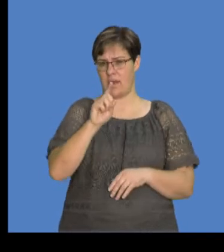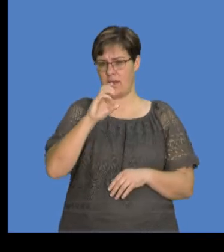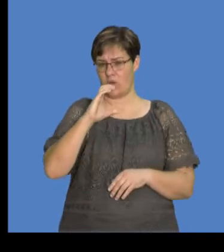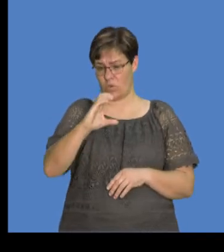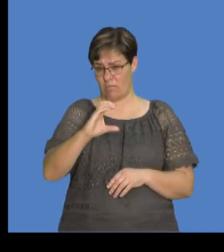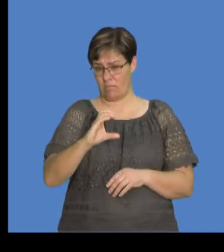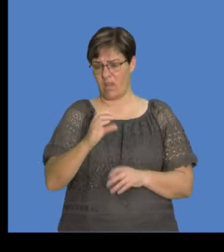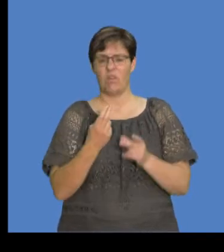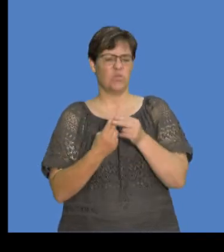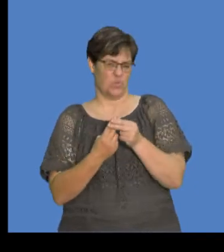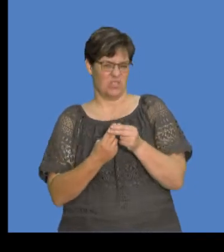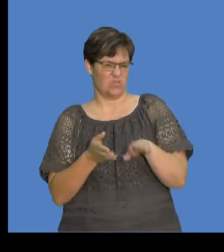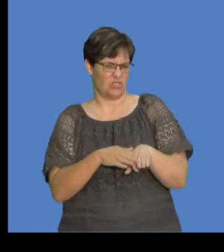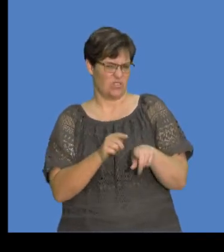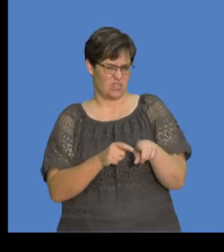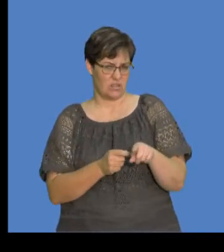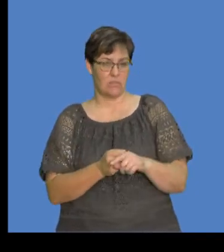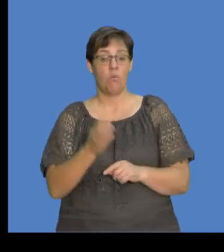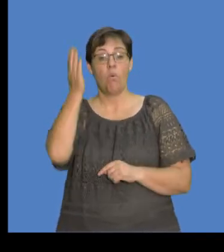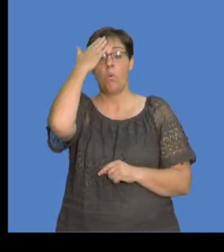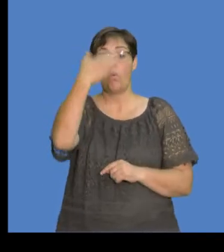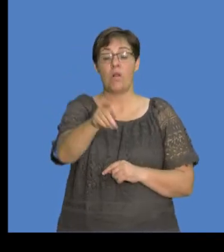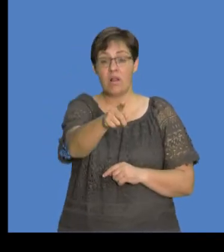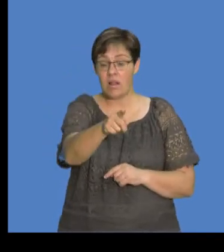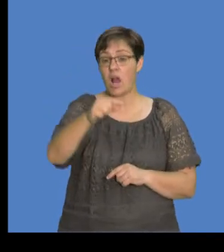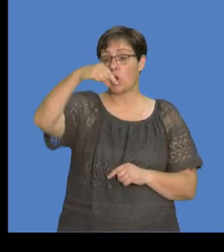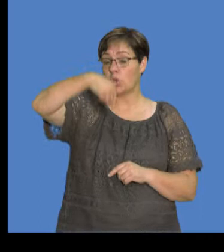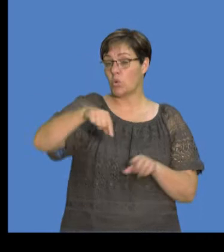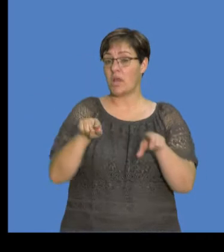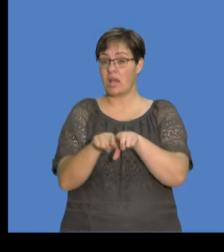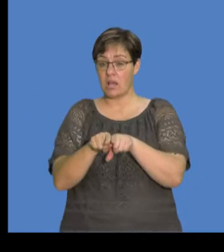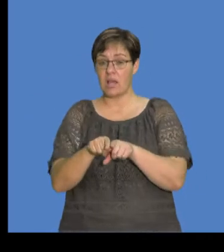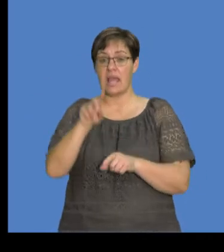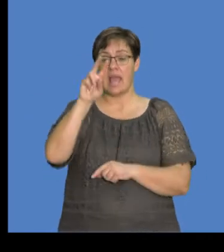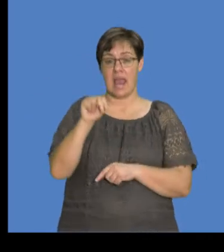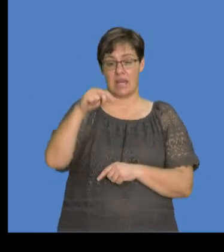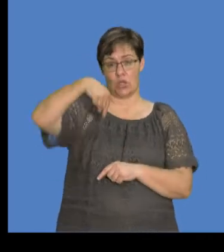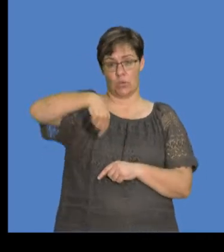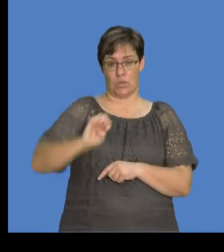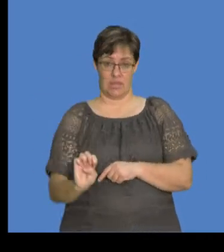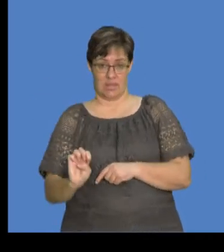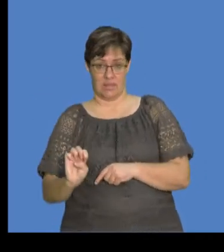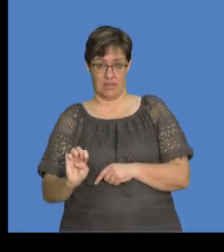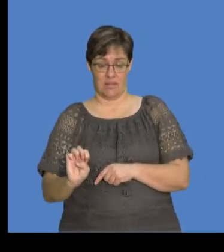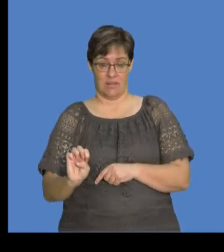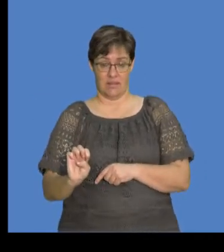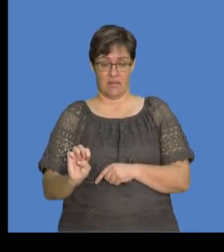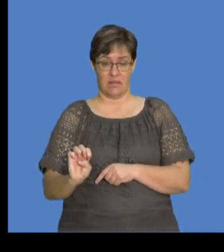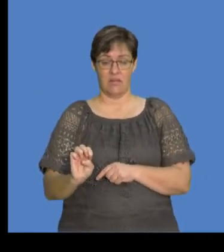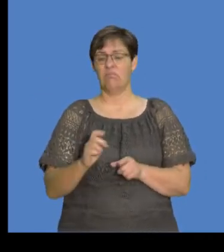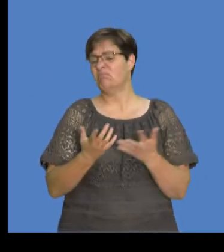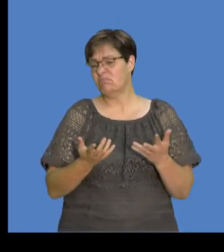coulomb as a unit charge, we know that Q is equals to NQE, right?